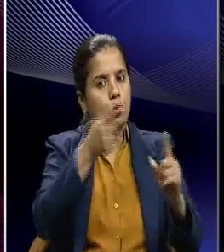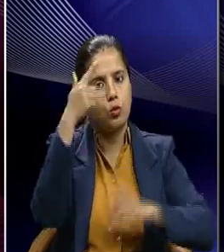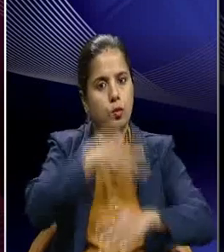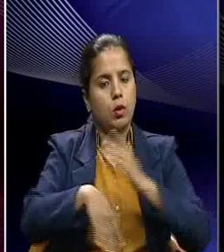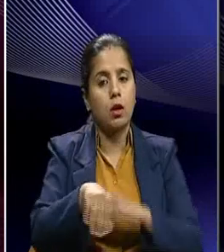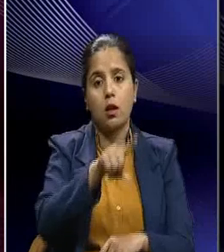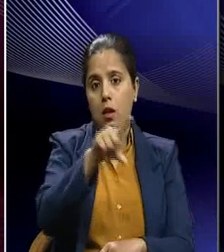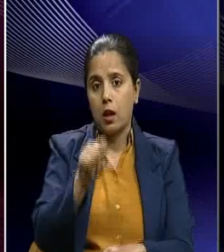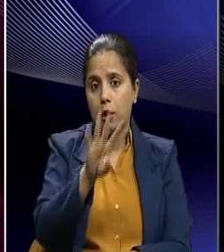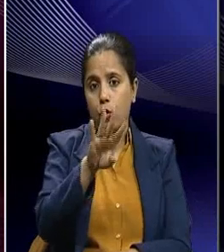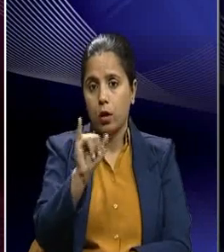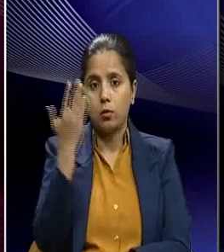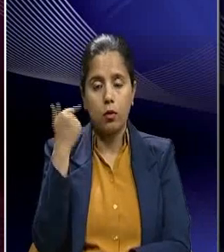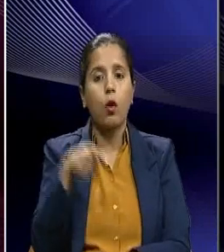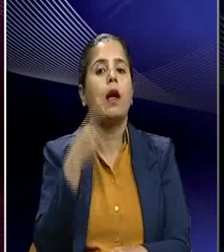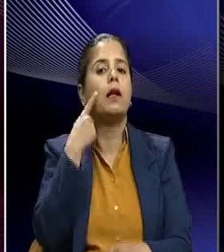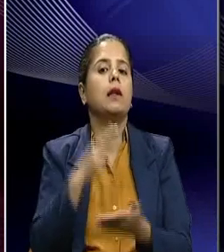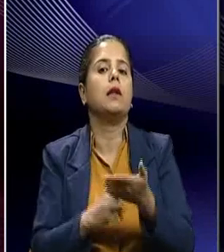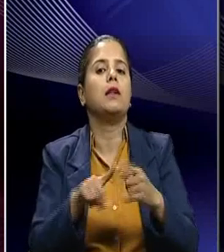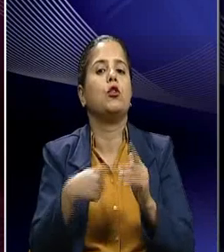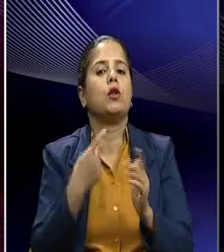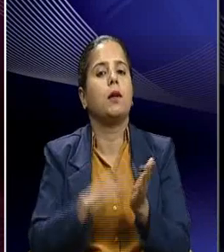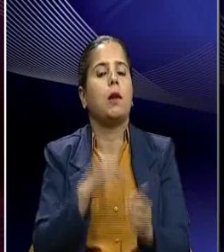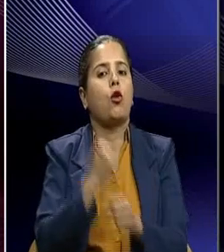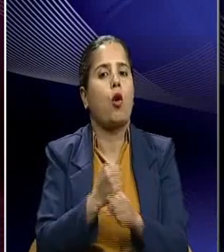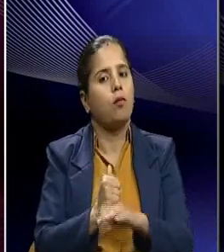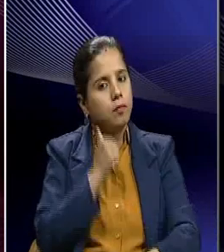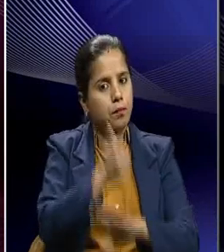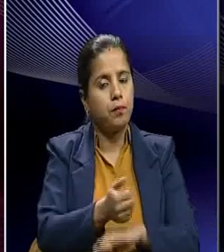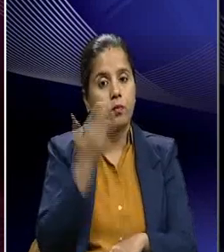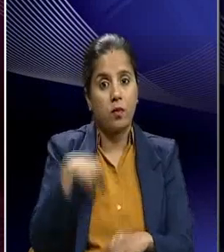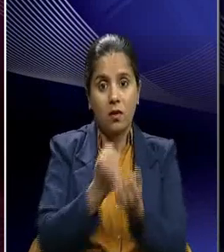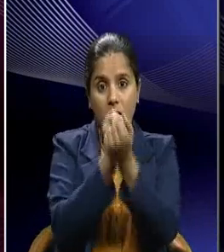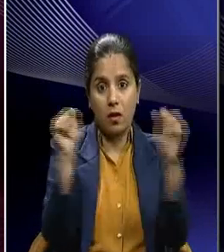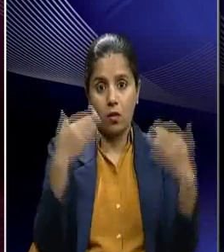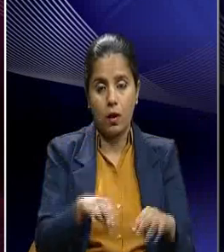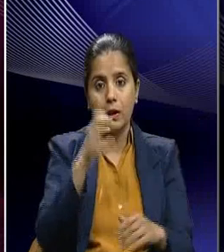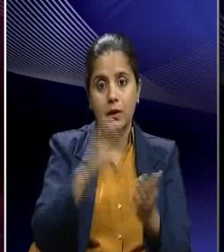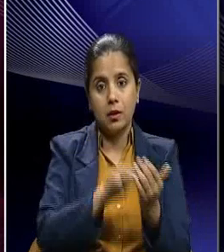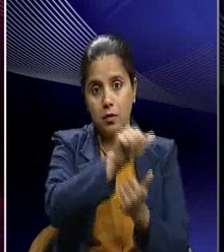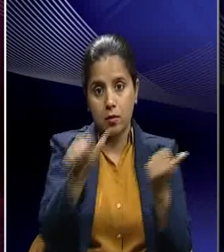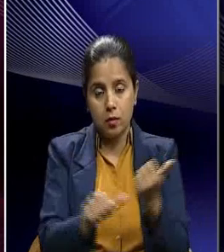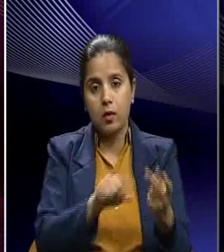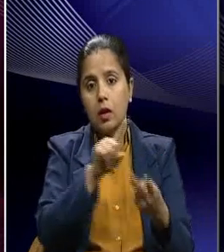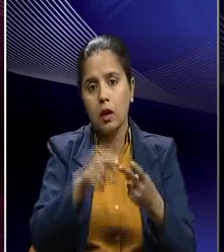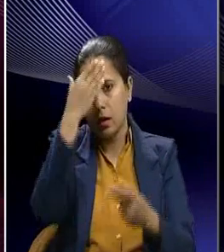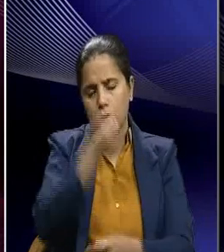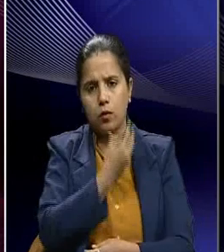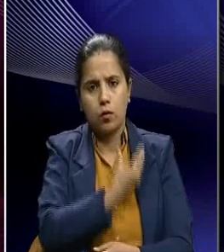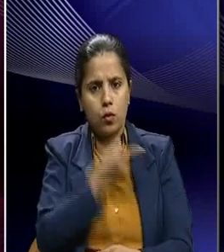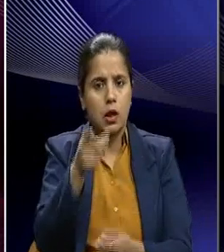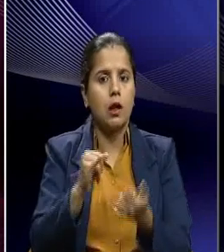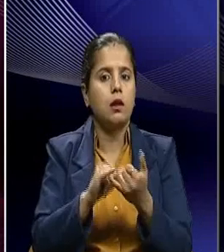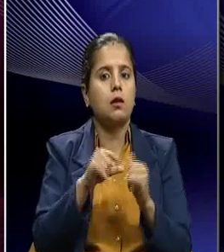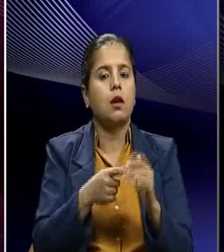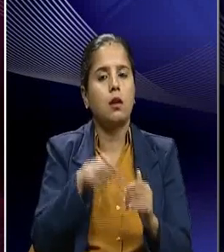in 1946. And after independence as the deputy prime minister under Jawaldan Heru, Sardar Patel managed the department of